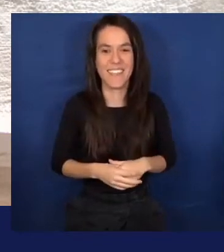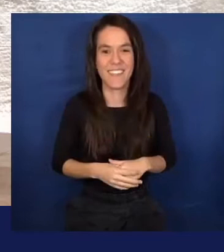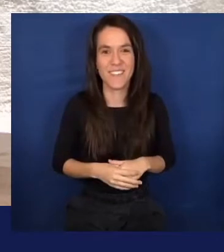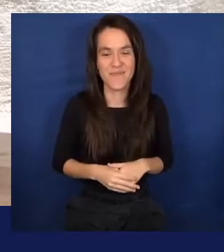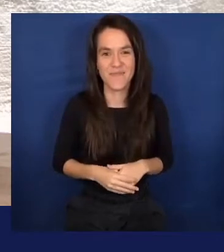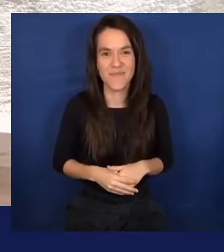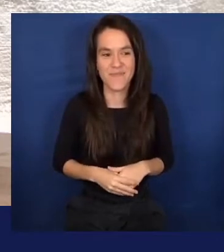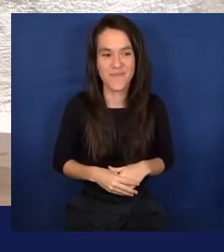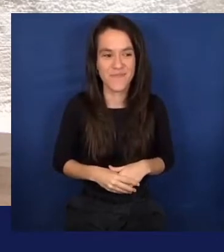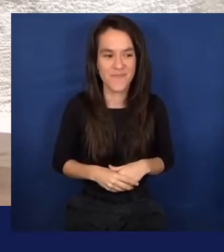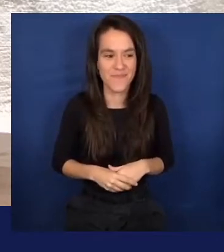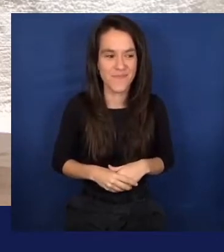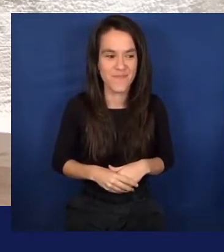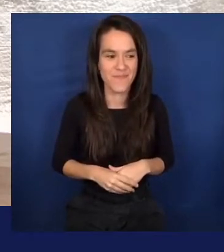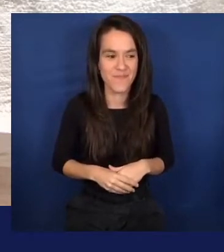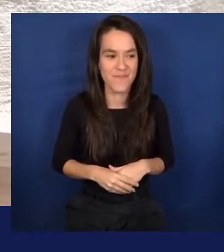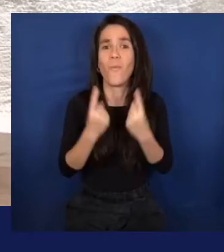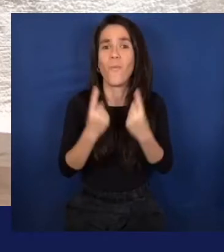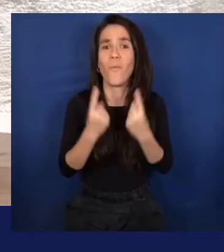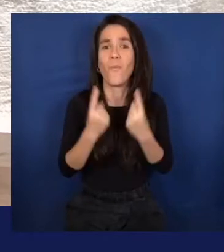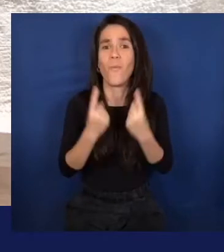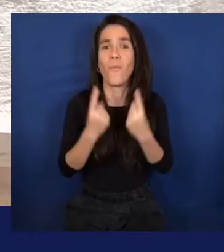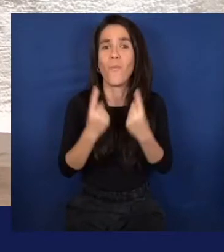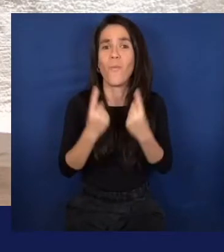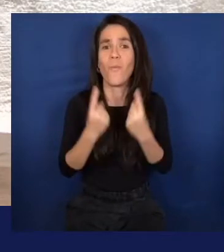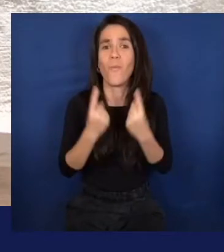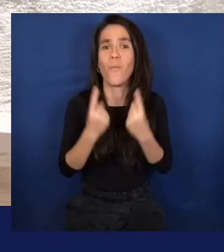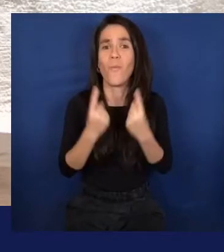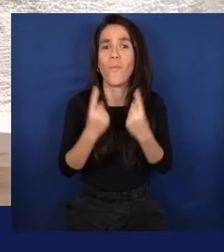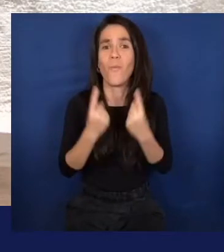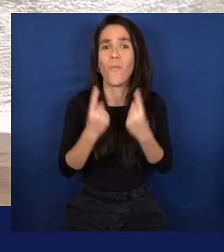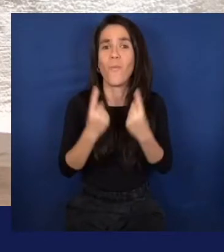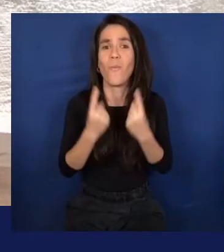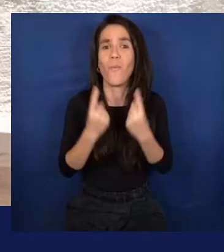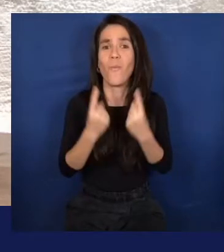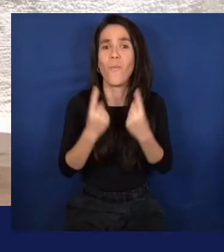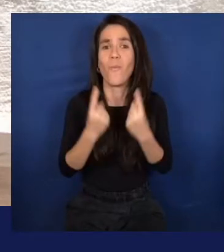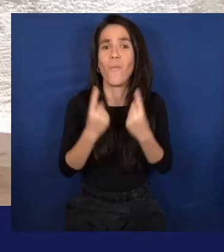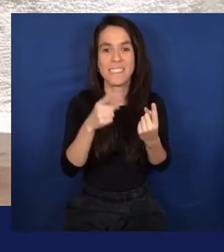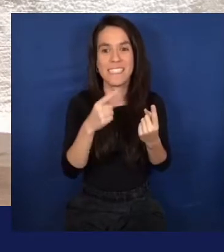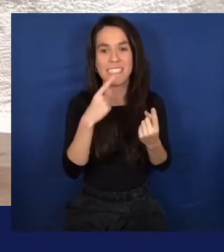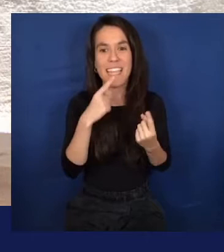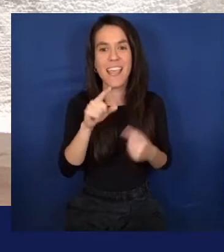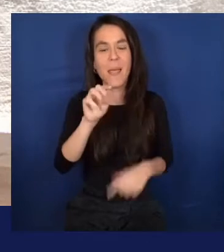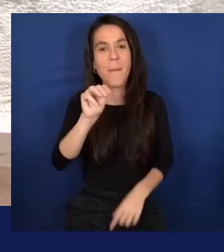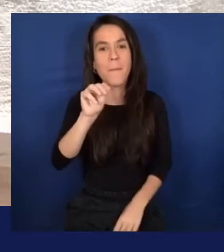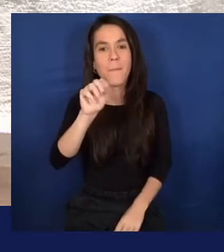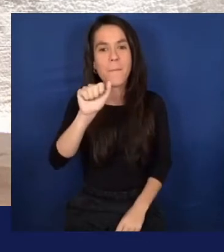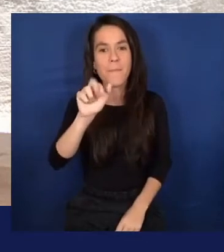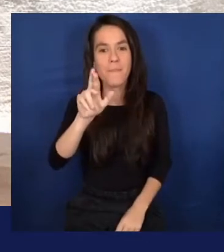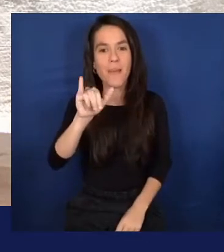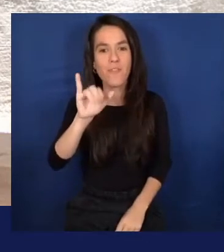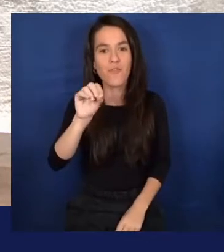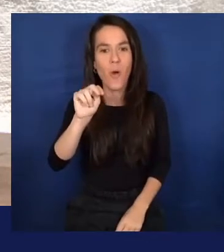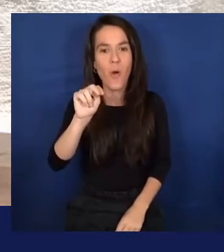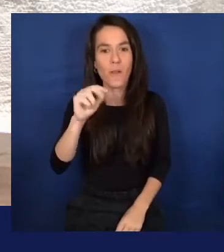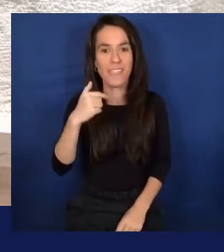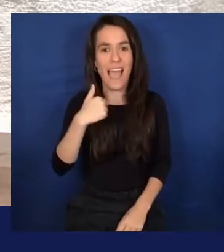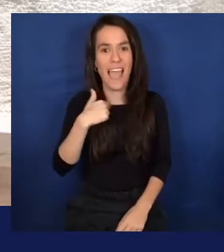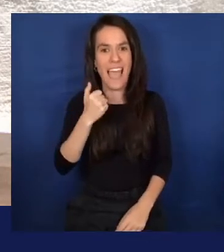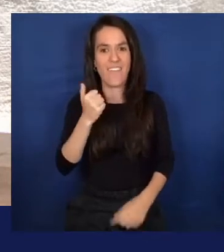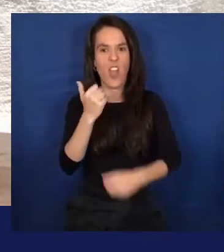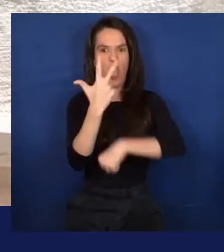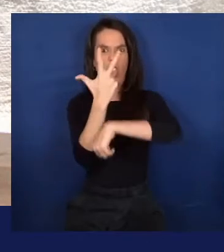what other way is there to be? And they told me, Marion, that I have a half hour to talk to you.